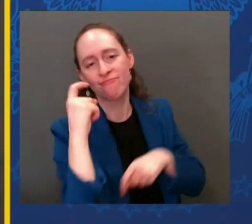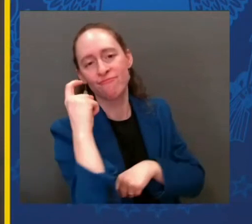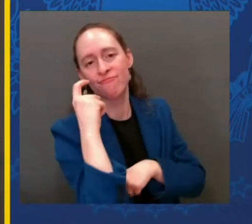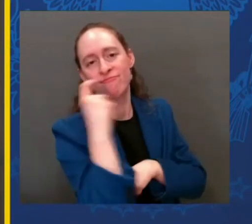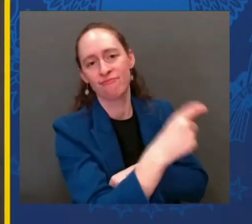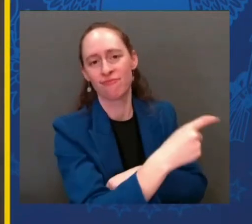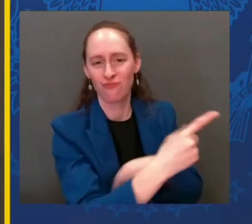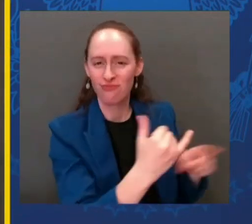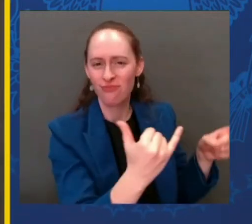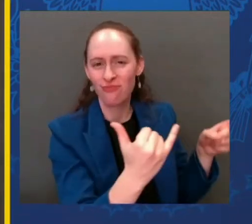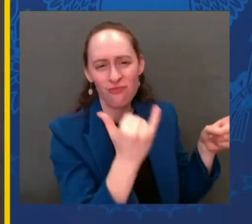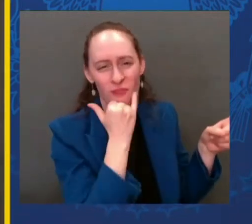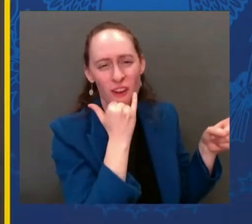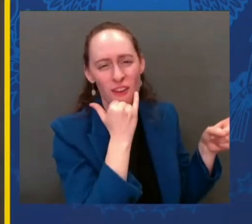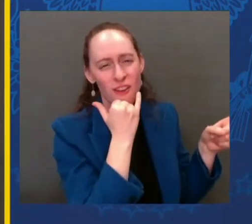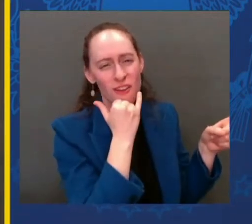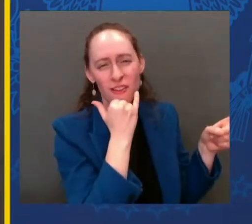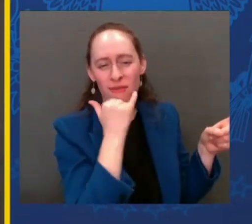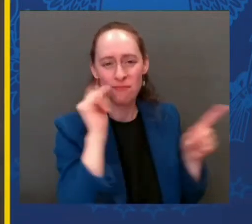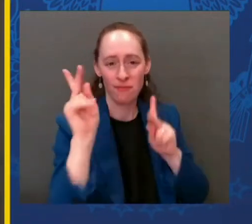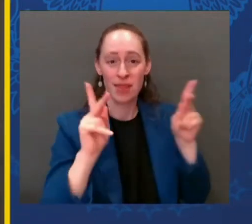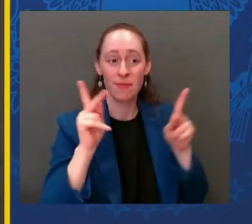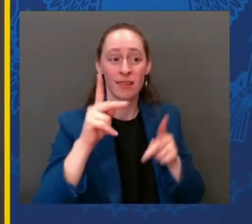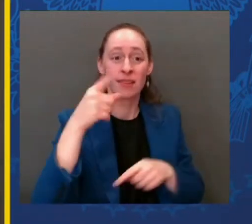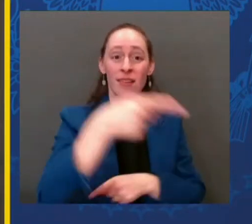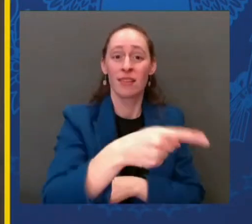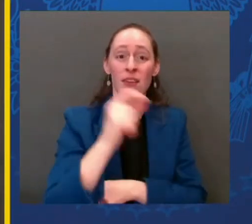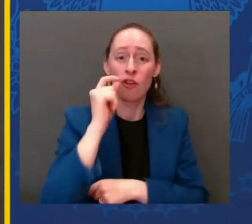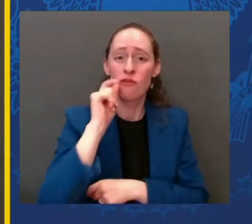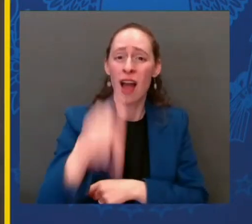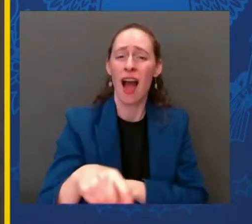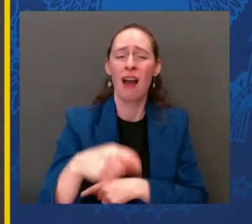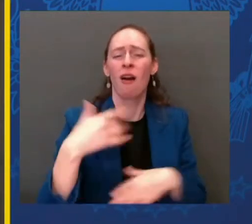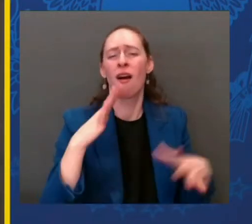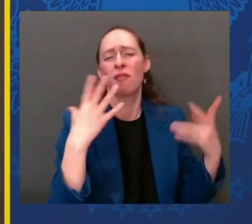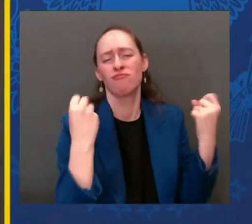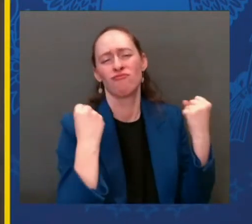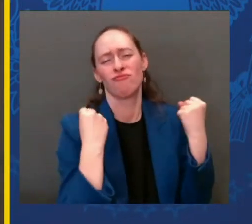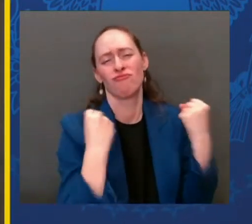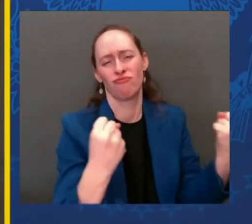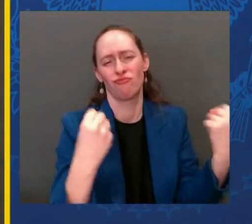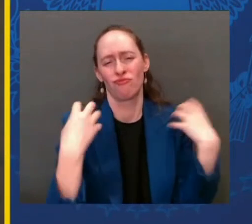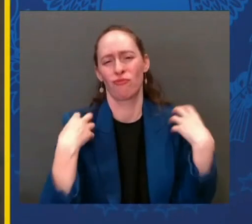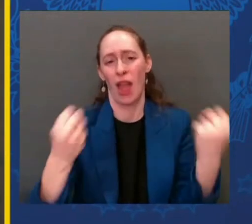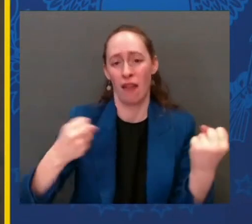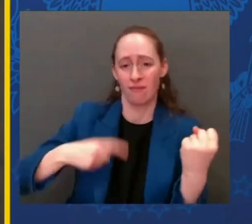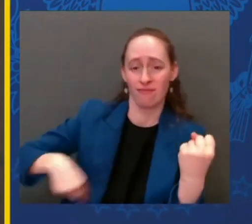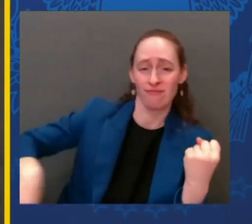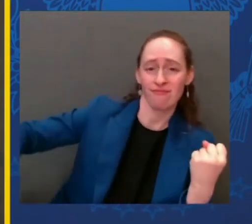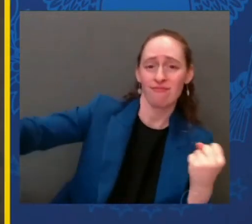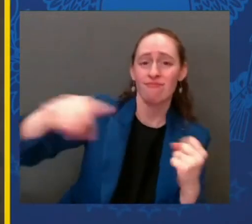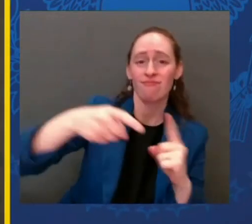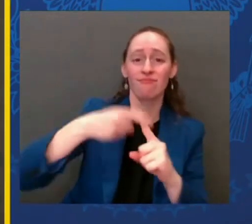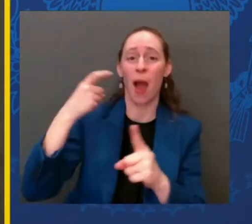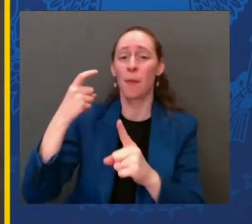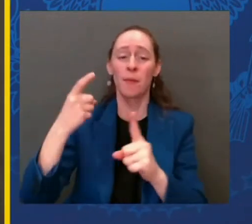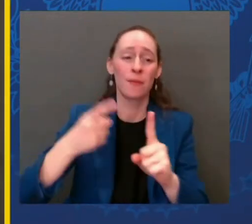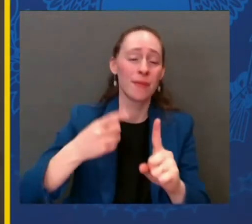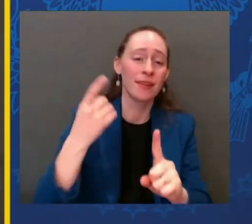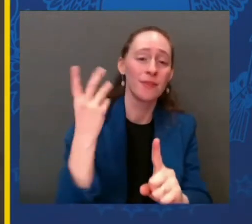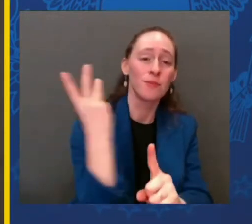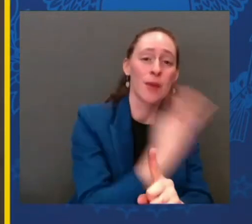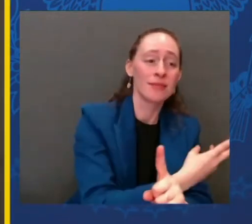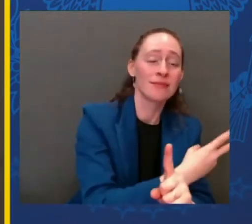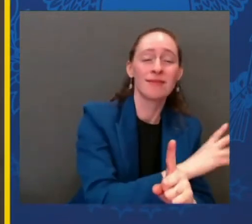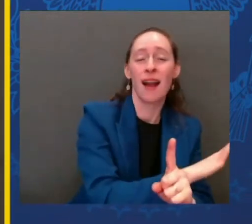to the Pacific, we were too unified. Democracy was too strong. Instead of an easy victory, he perceived